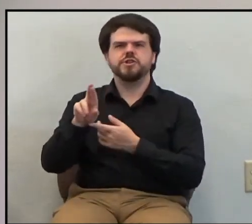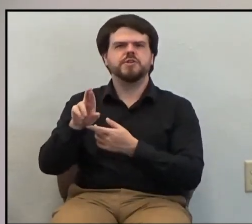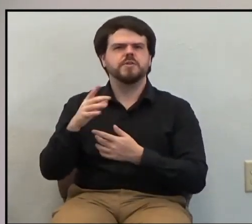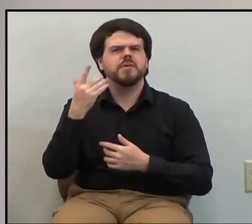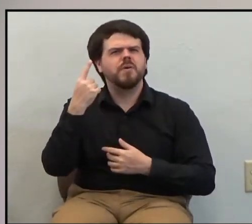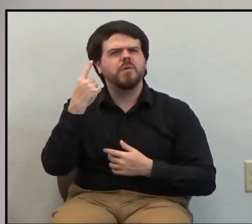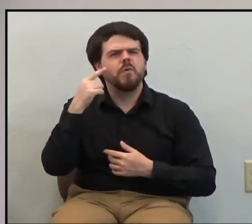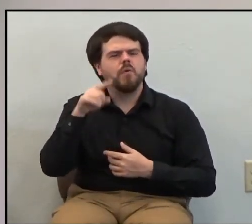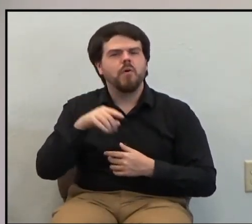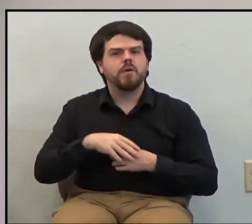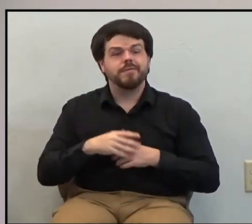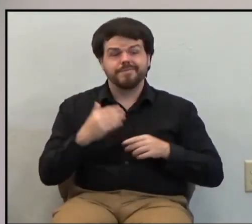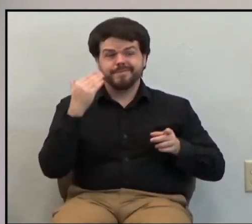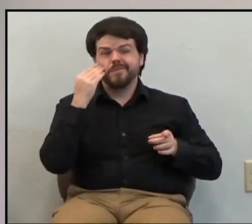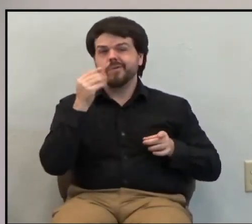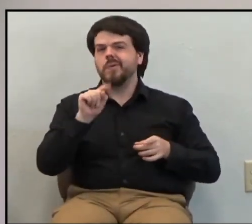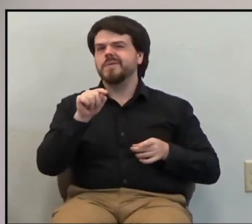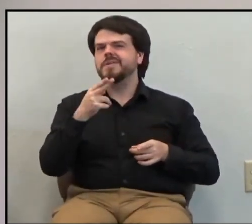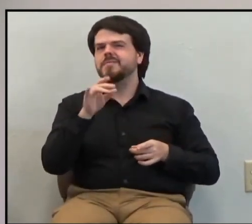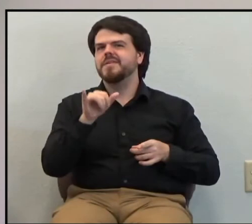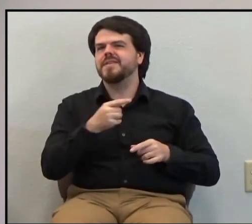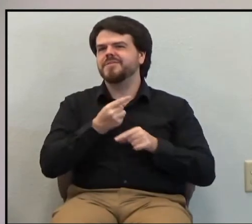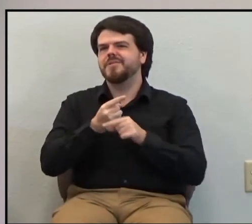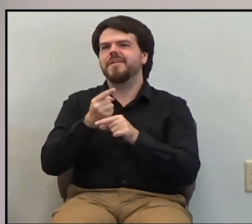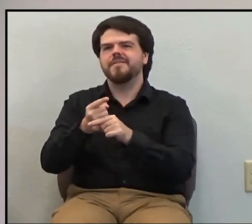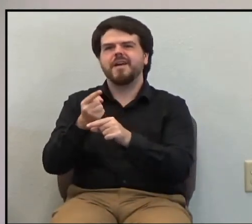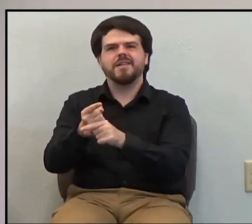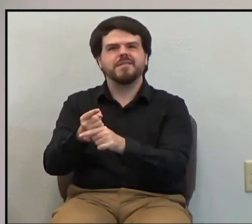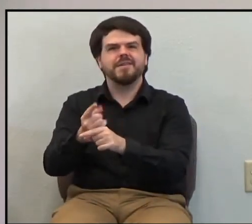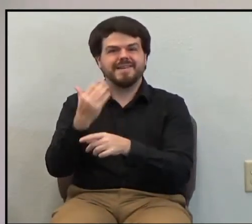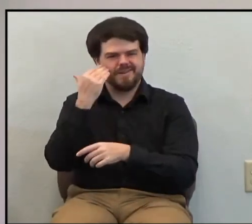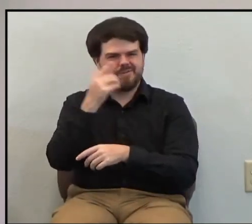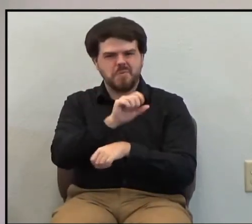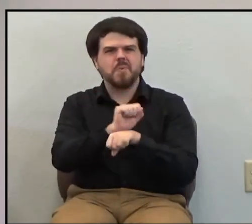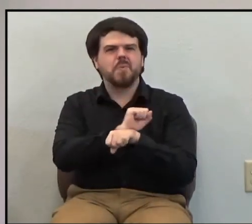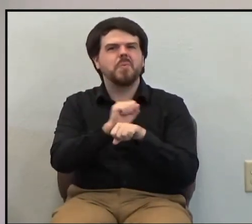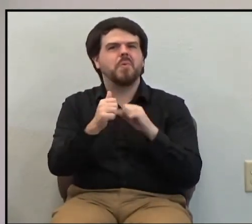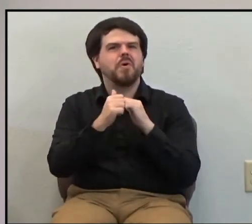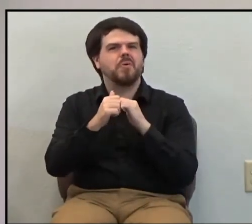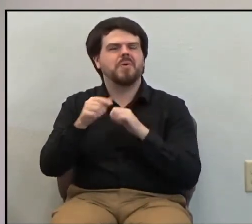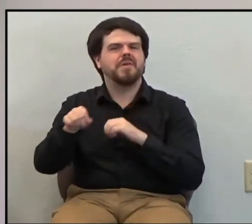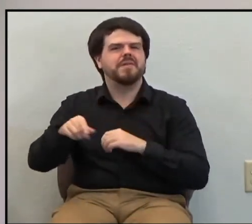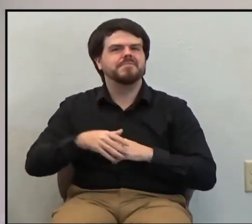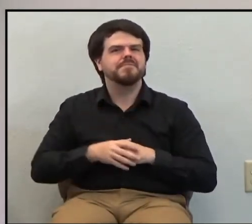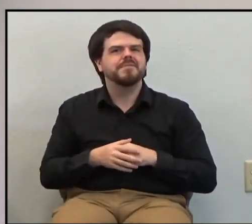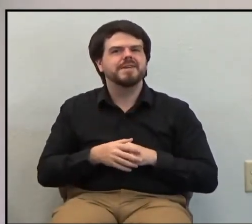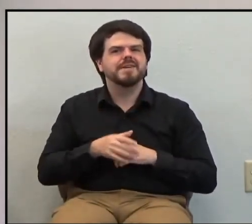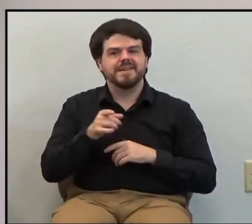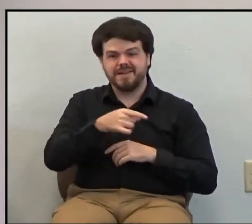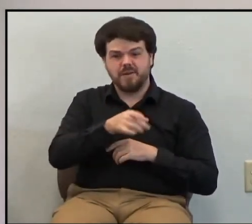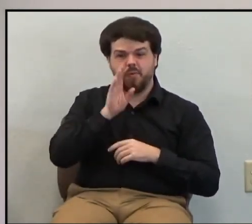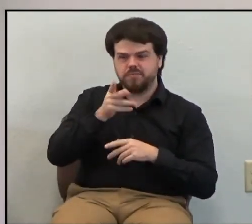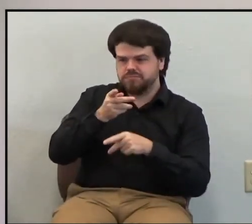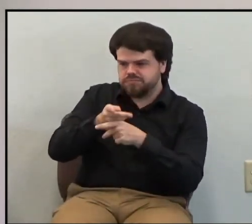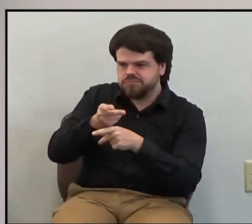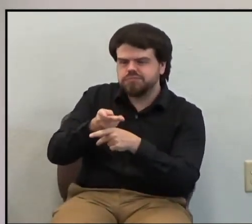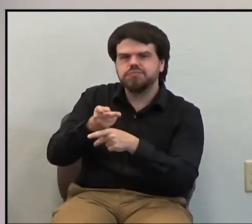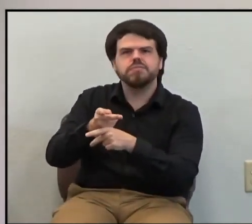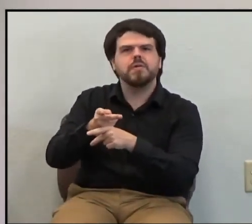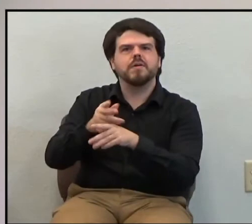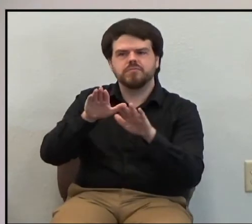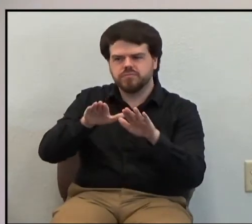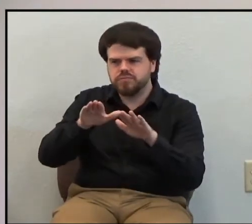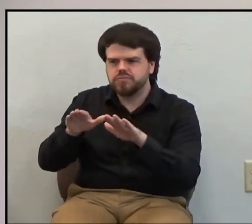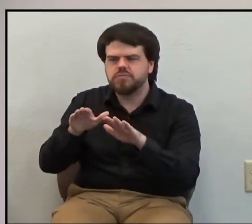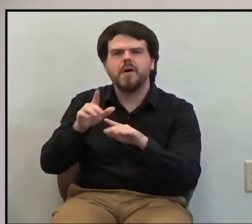Because he knew Timothy would be faithful to the work. He knew that Timothy would work with these people, that he would be gentle and kind, but yet that he would be